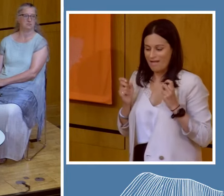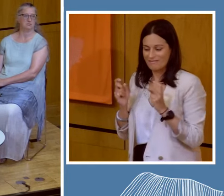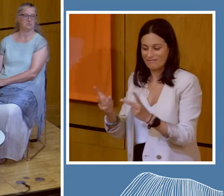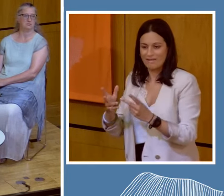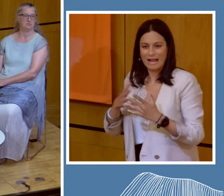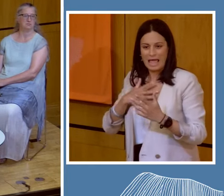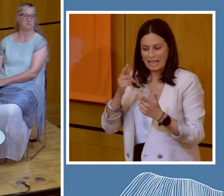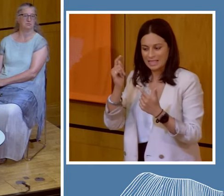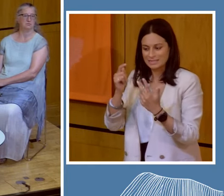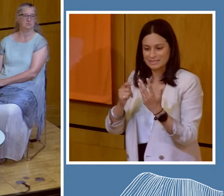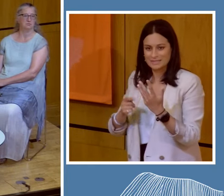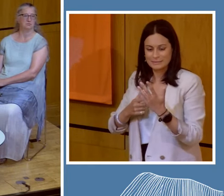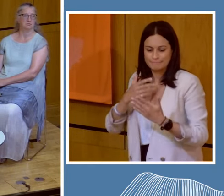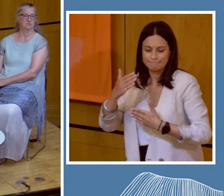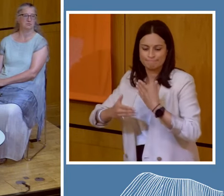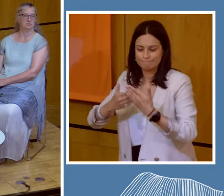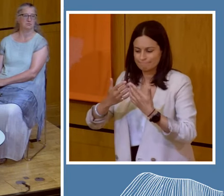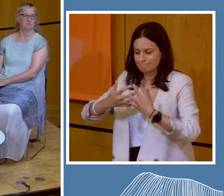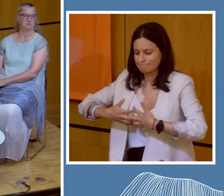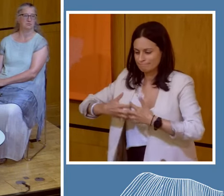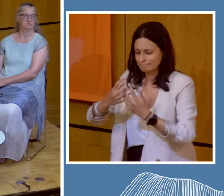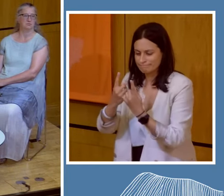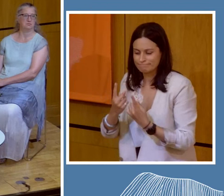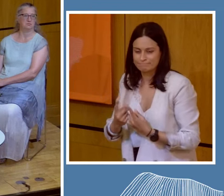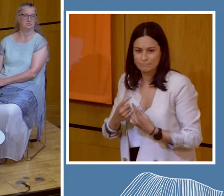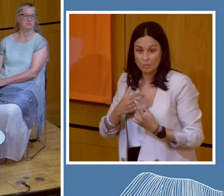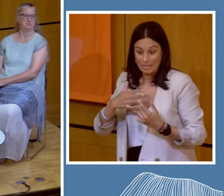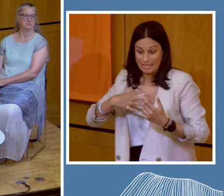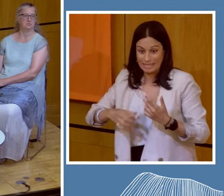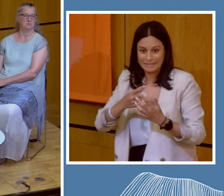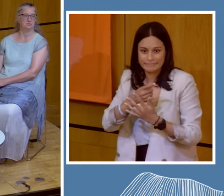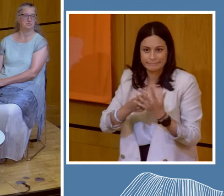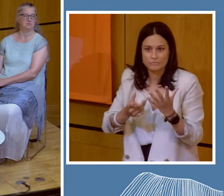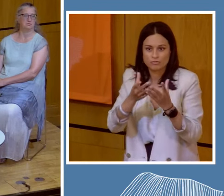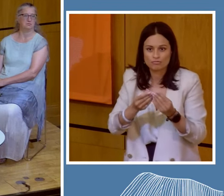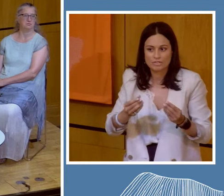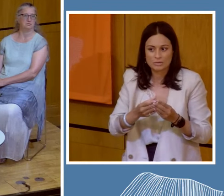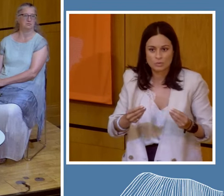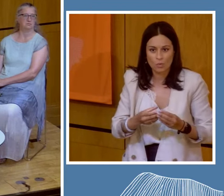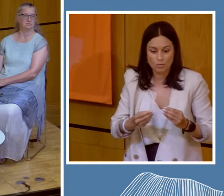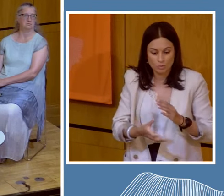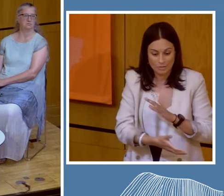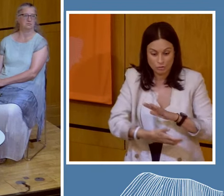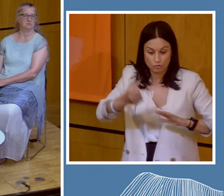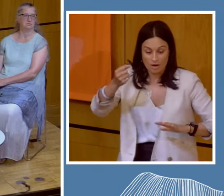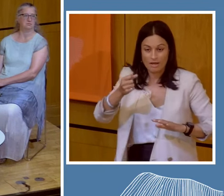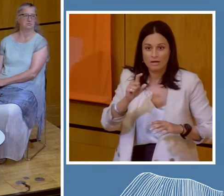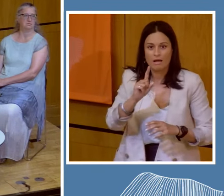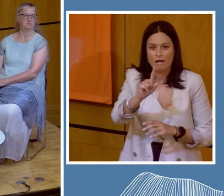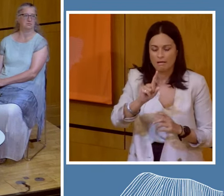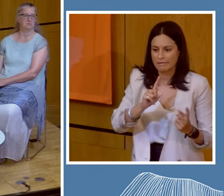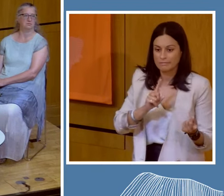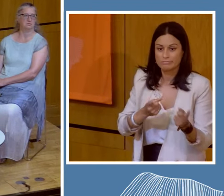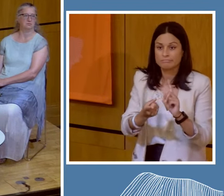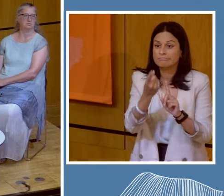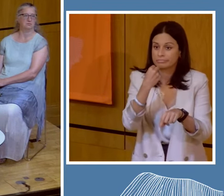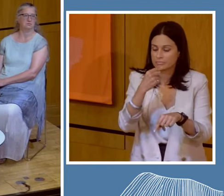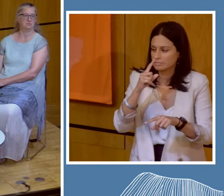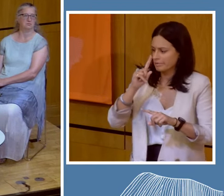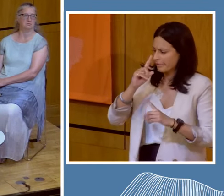era. A lot of times what we hear back is an inability to